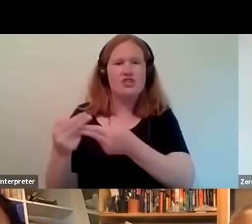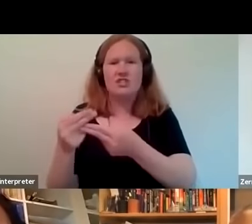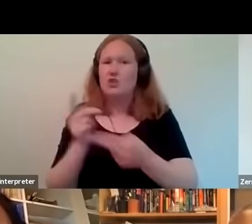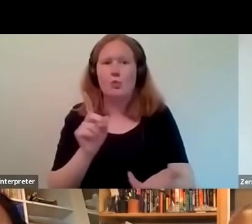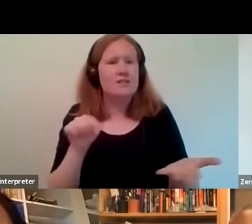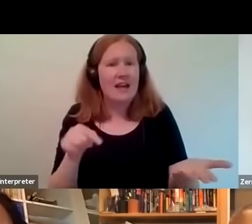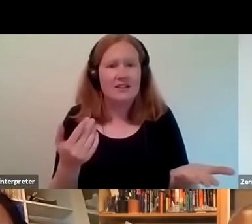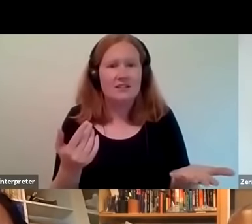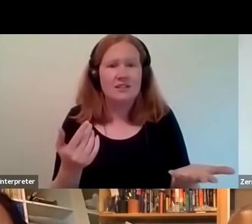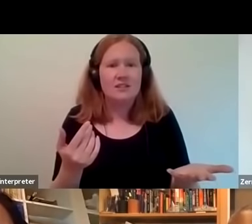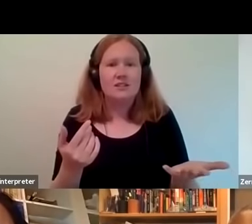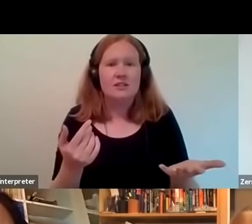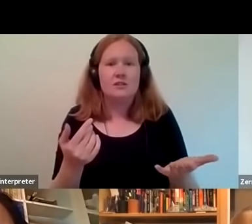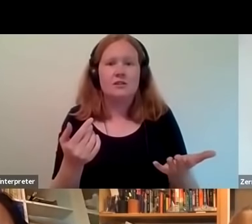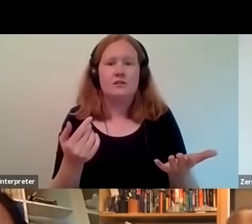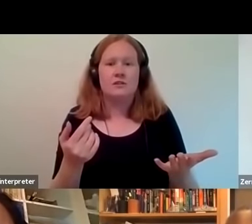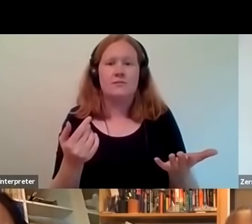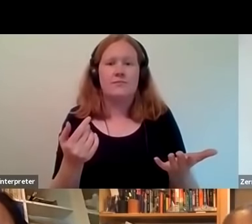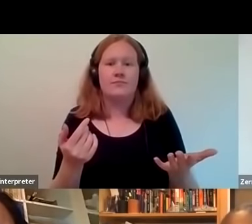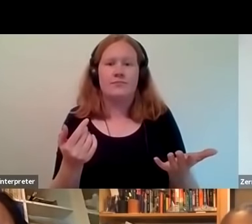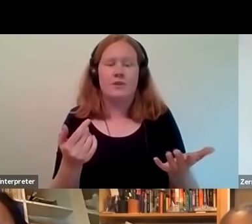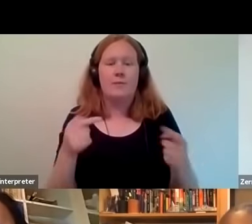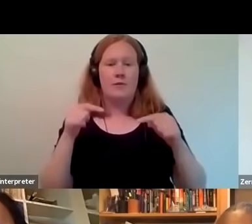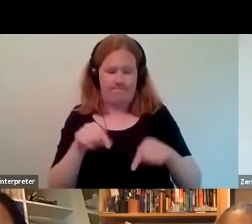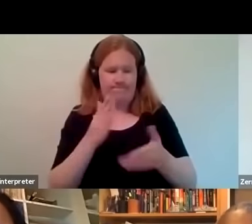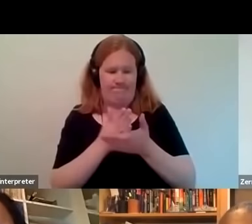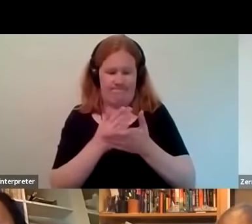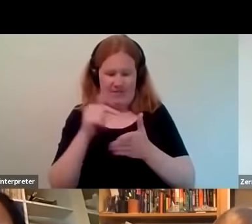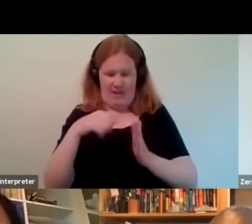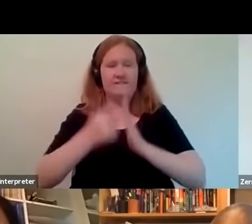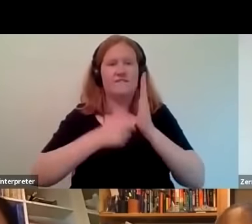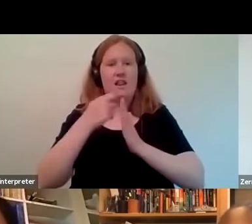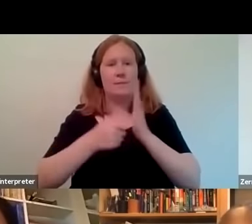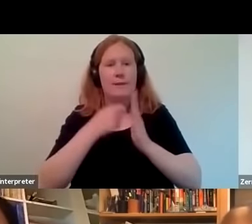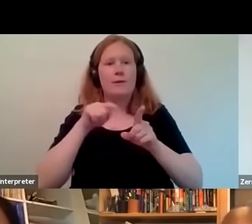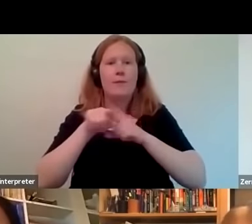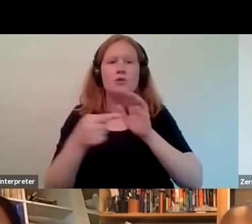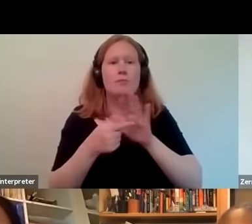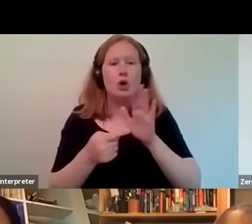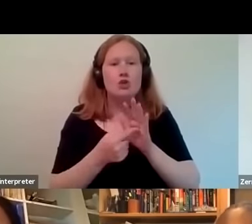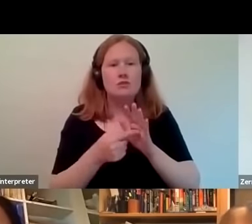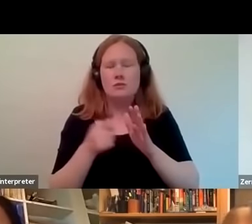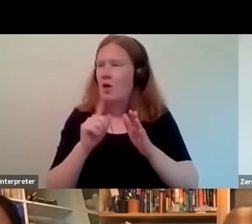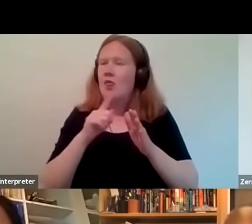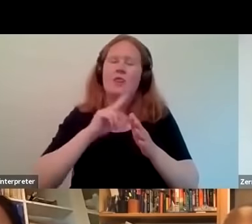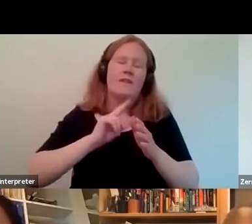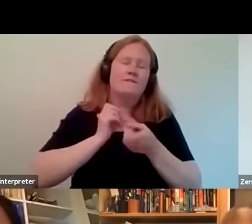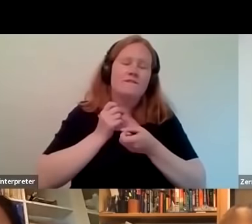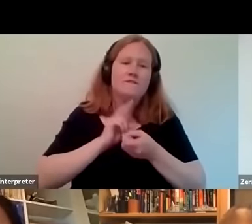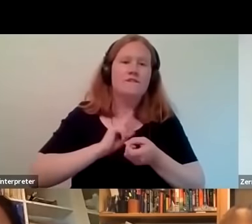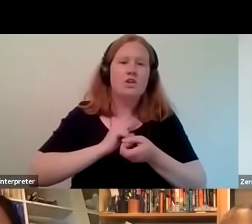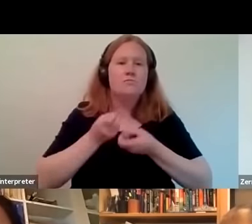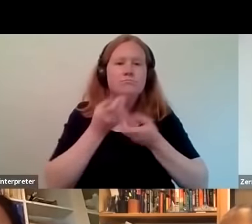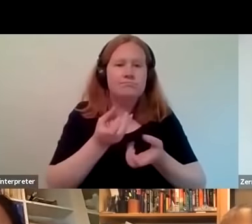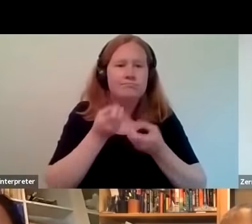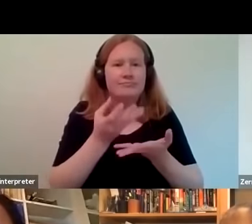but central to this film is the voices the memories the experiences